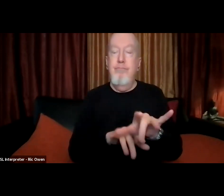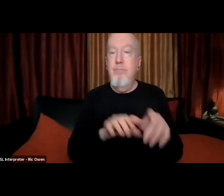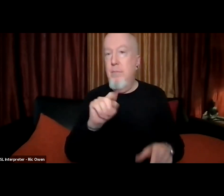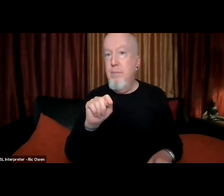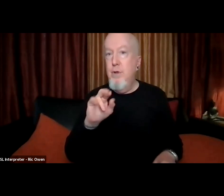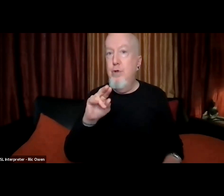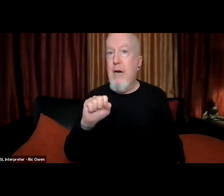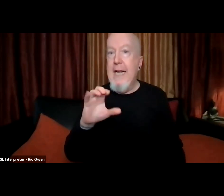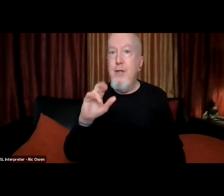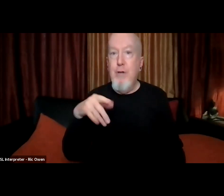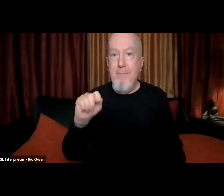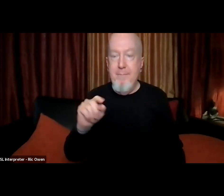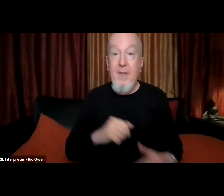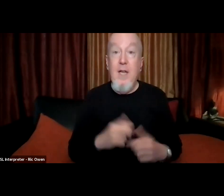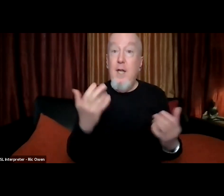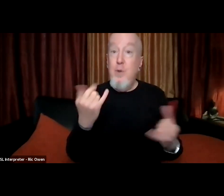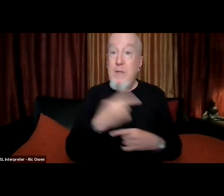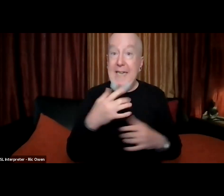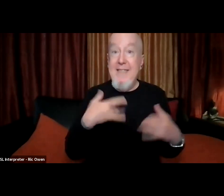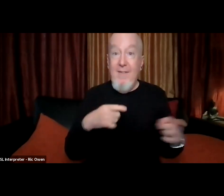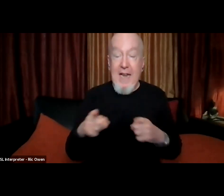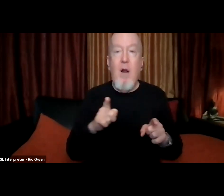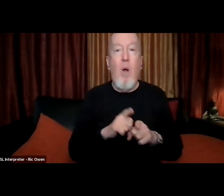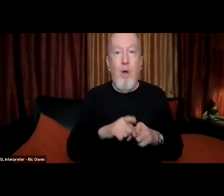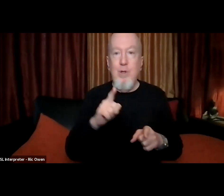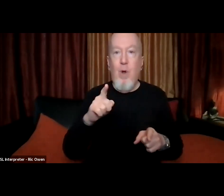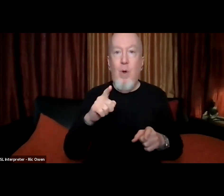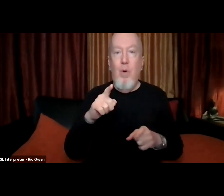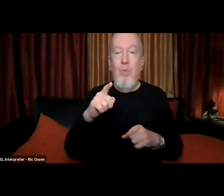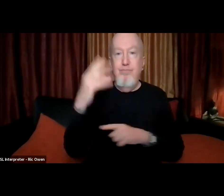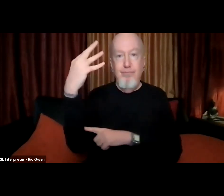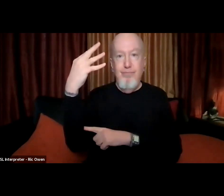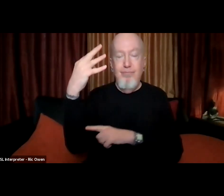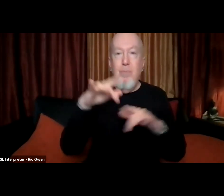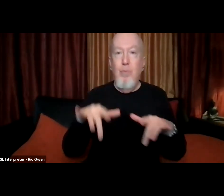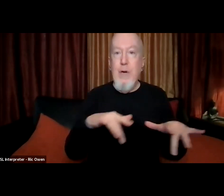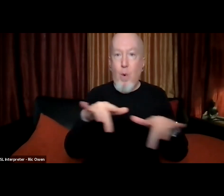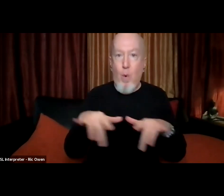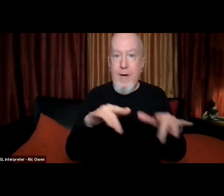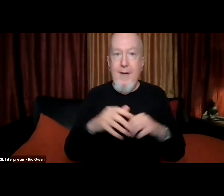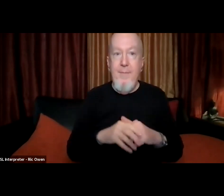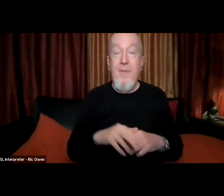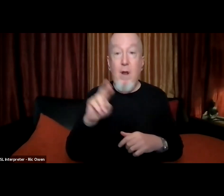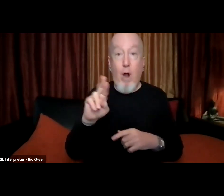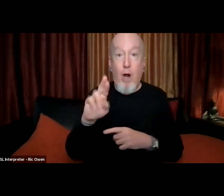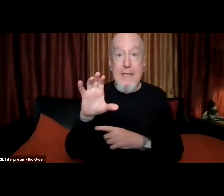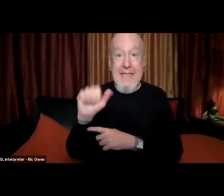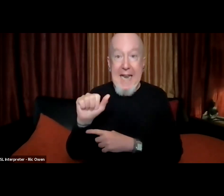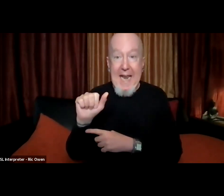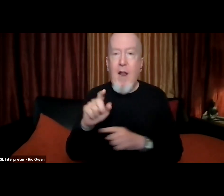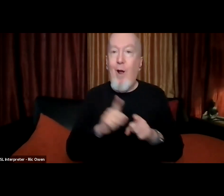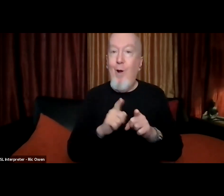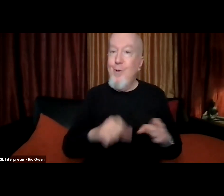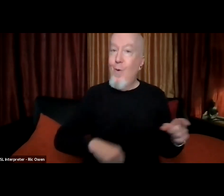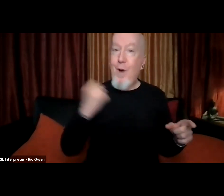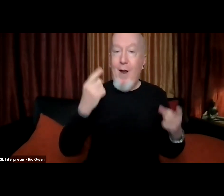today's event will also be recorded the rca is also proud